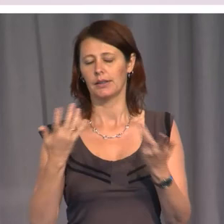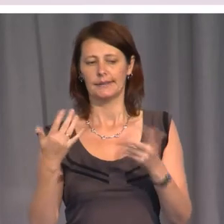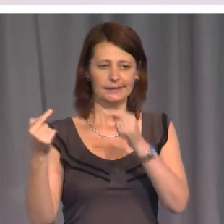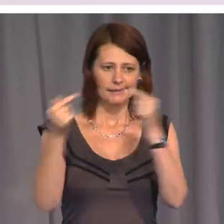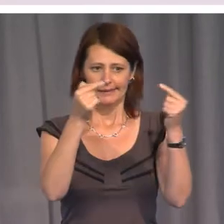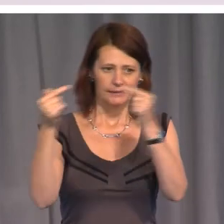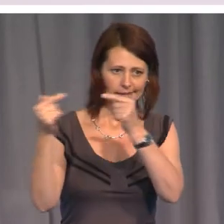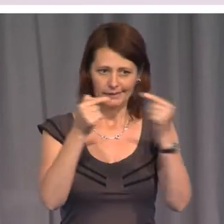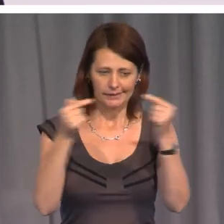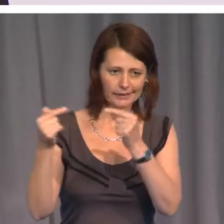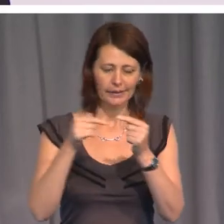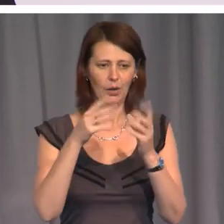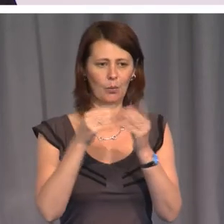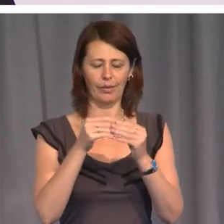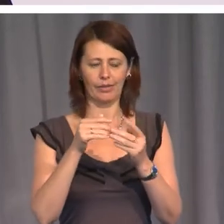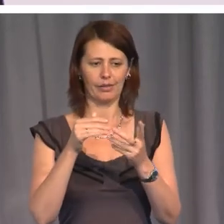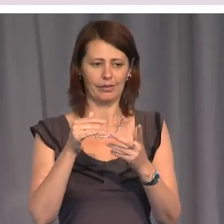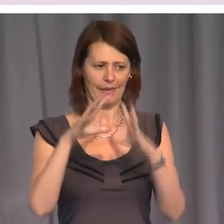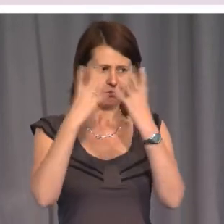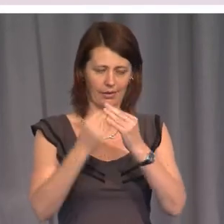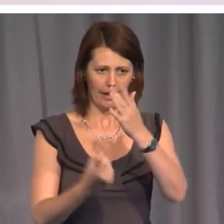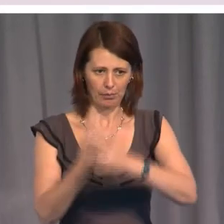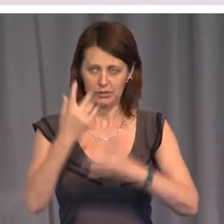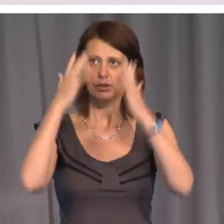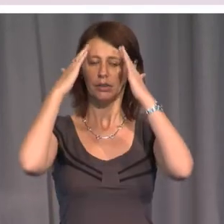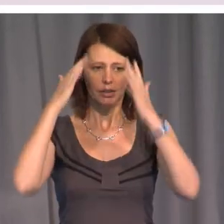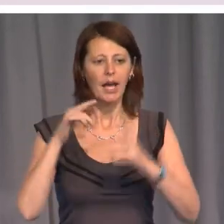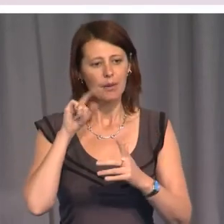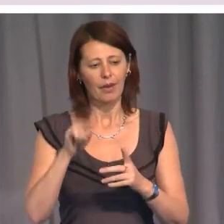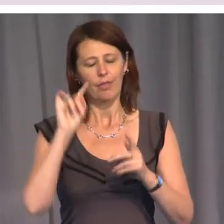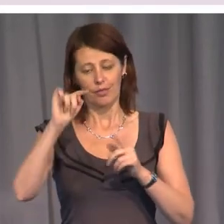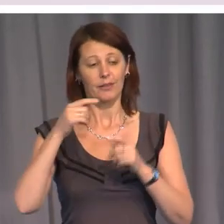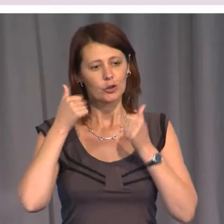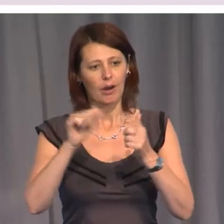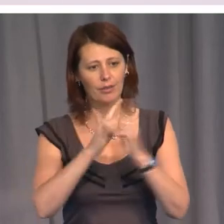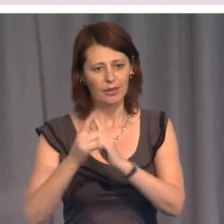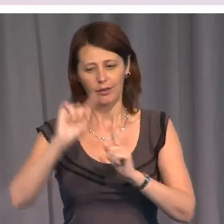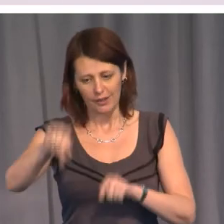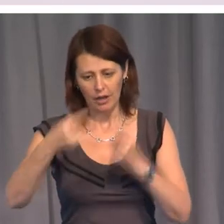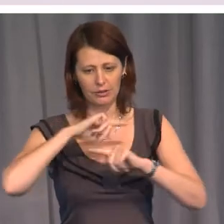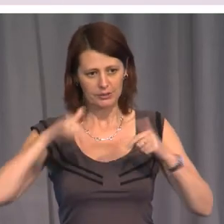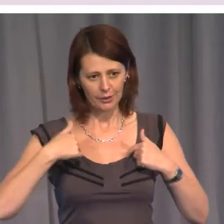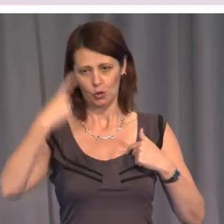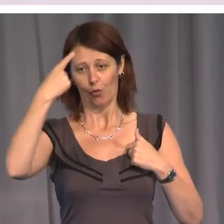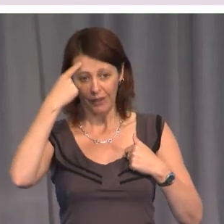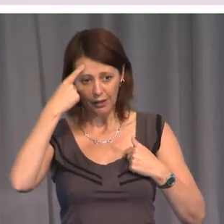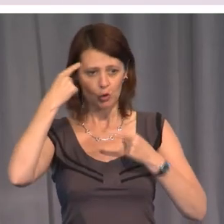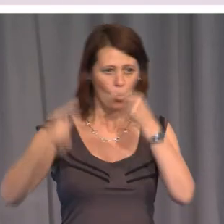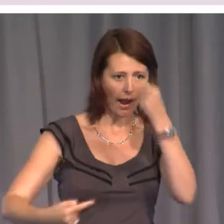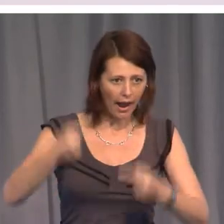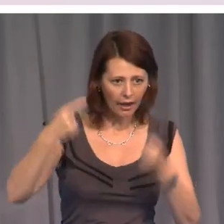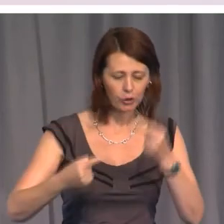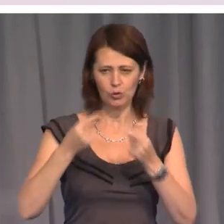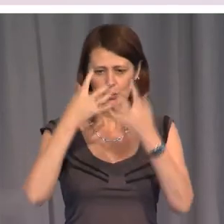But that's the great thing about them. They challenge us to think and to argue and to